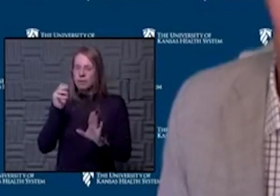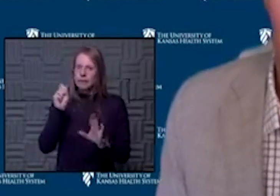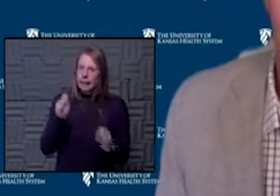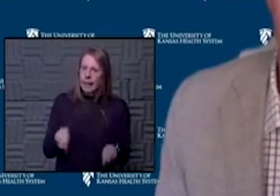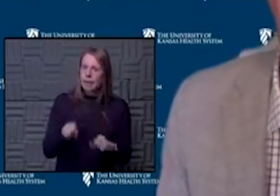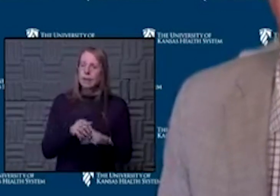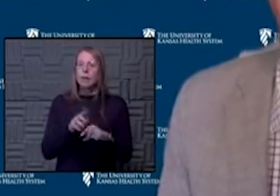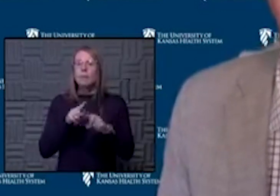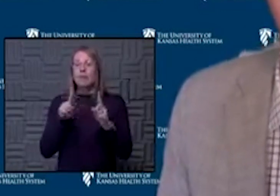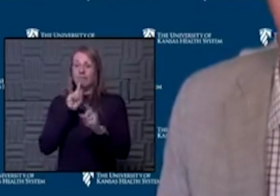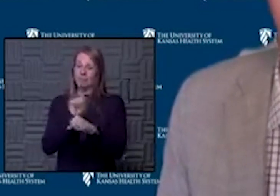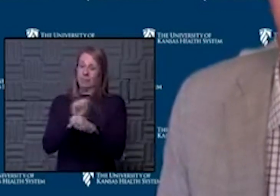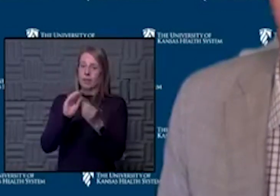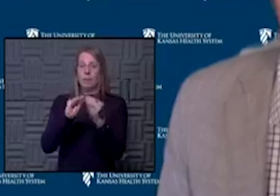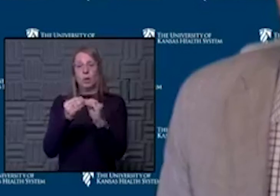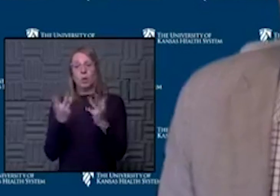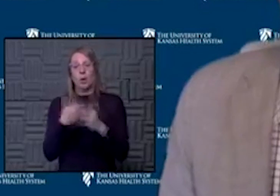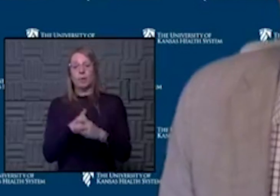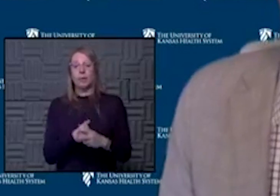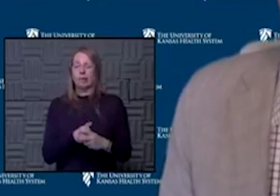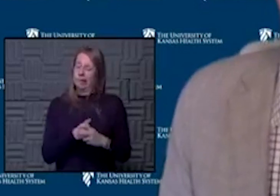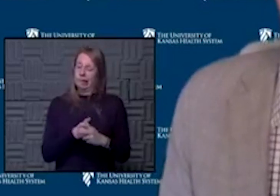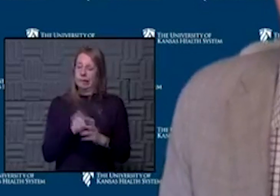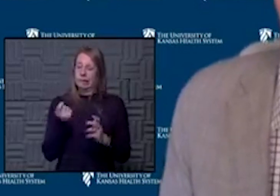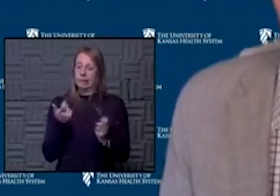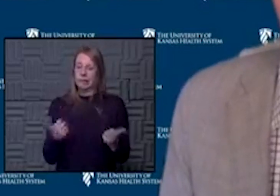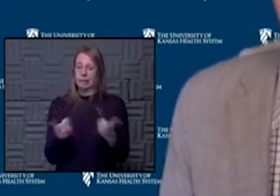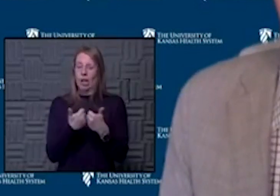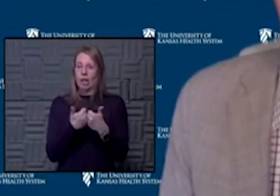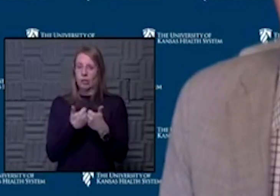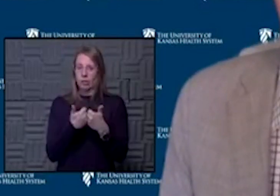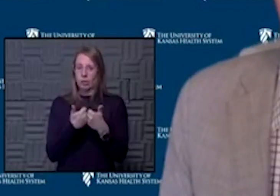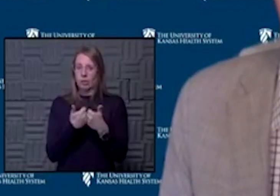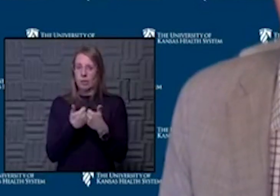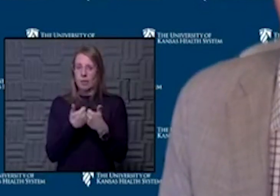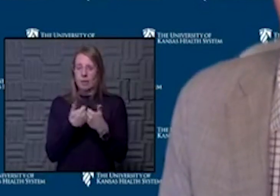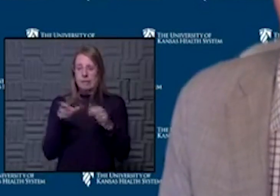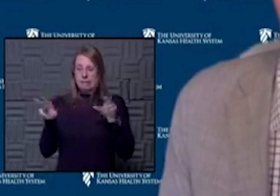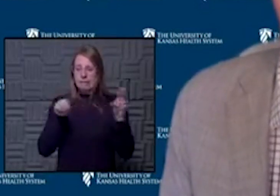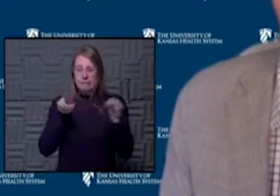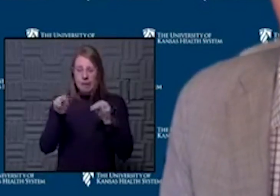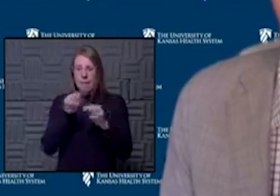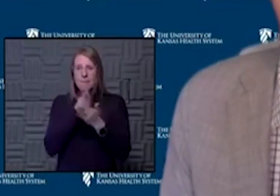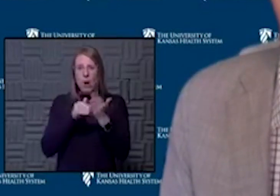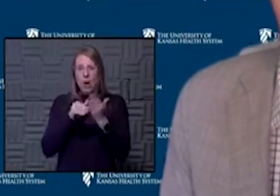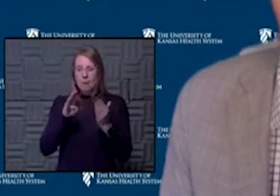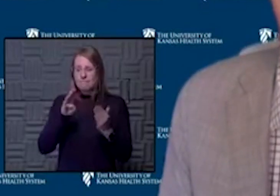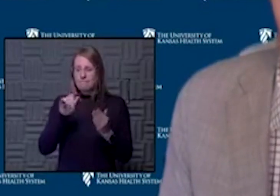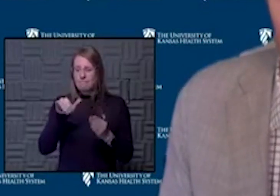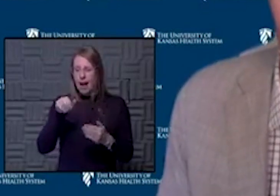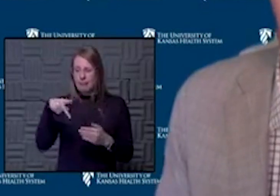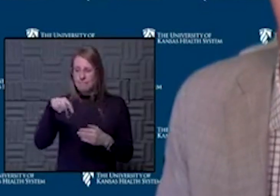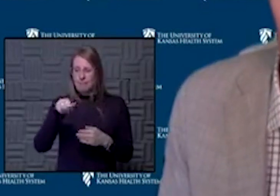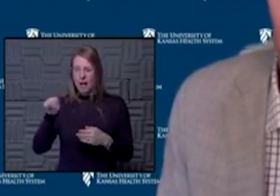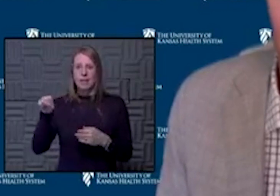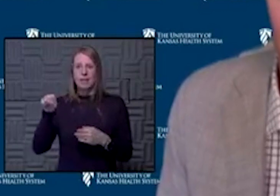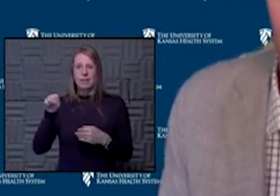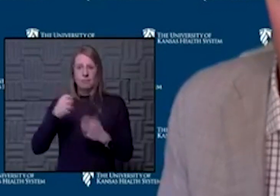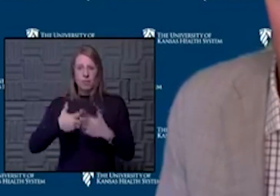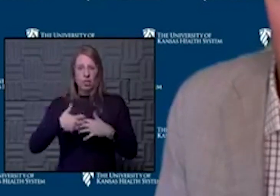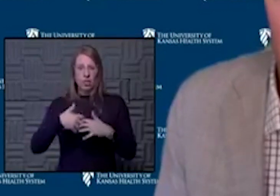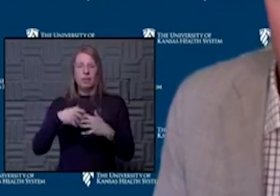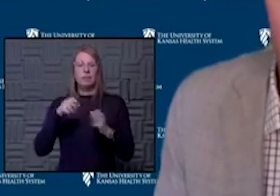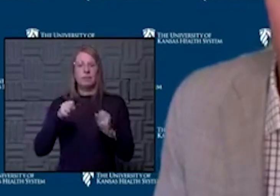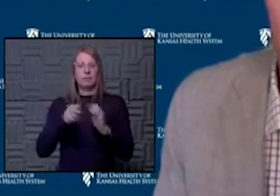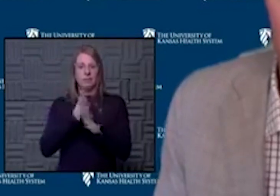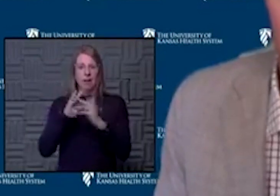it's a little challenging. We can piece together parts of, say, the bypass machine, and that gets really complicated. But